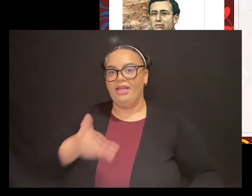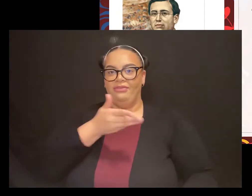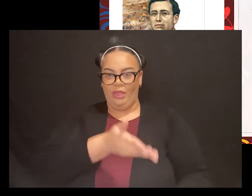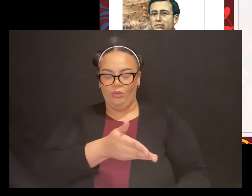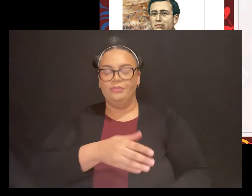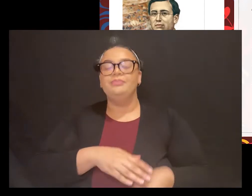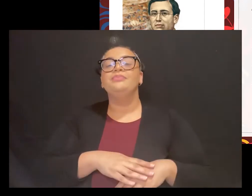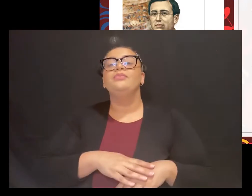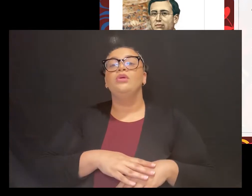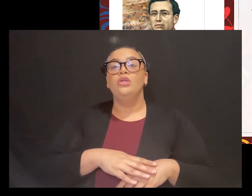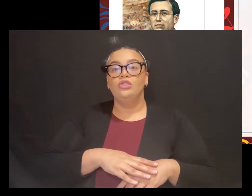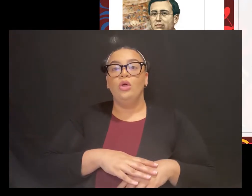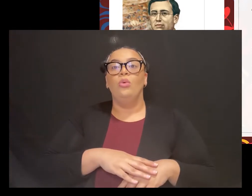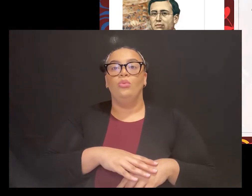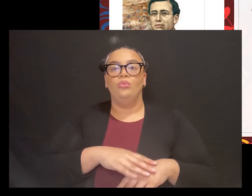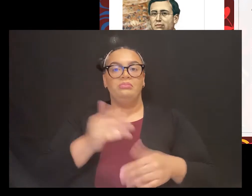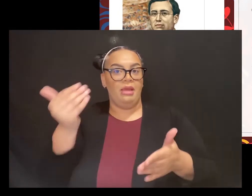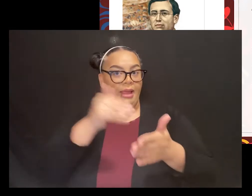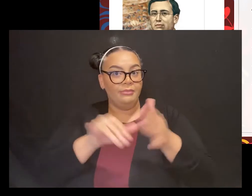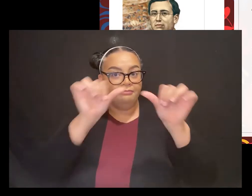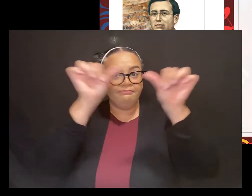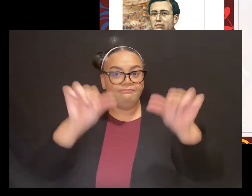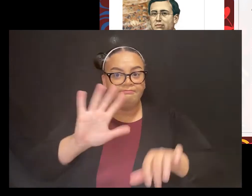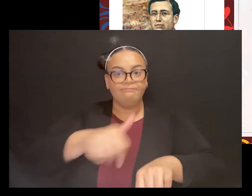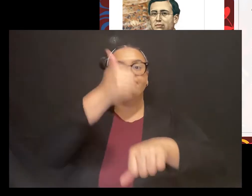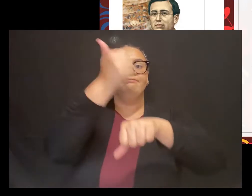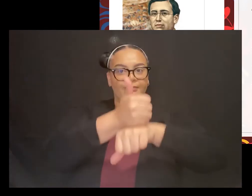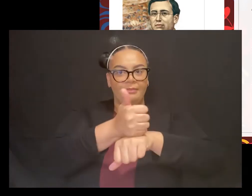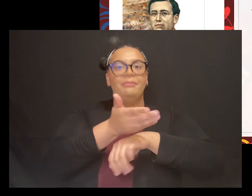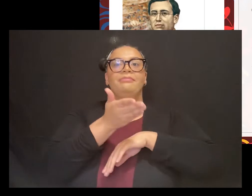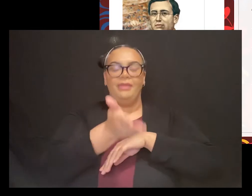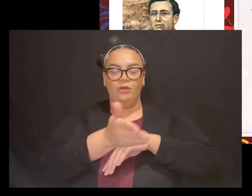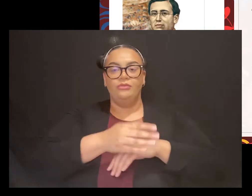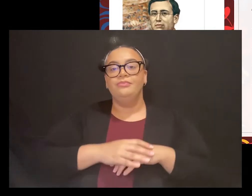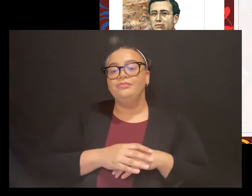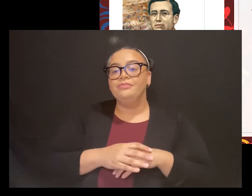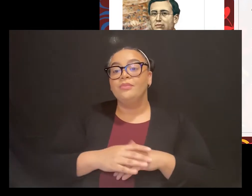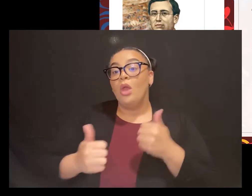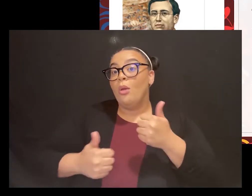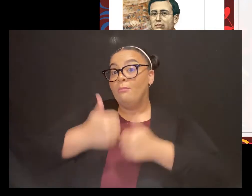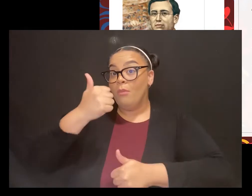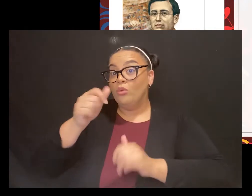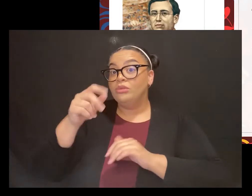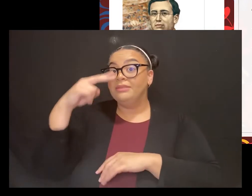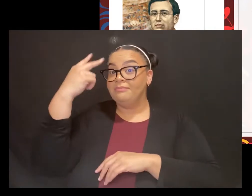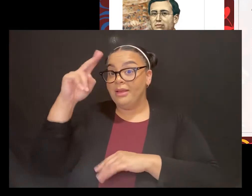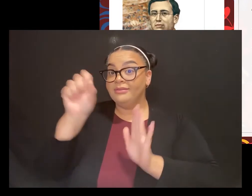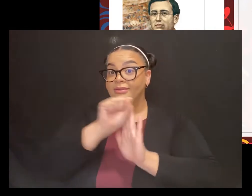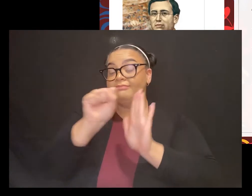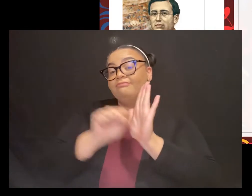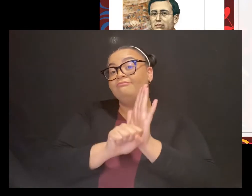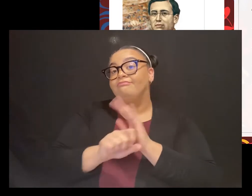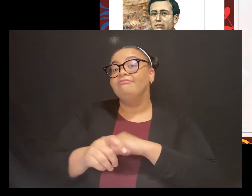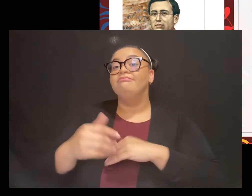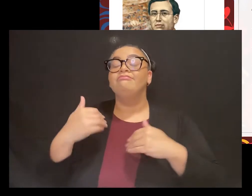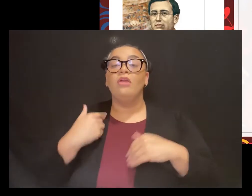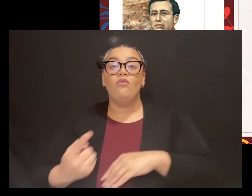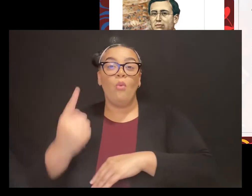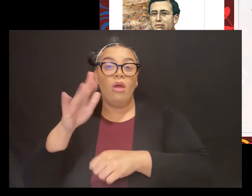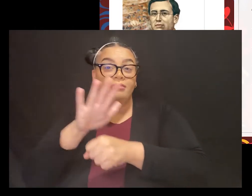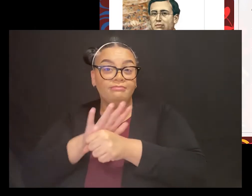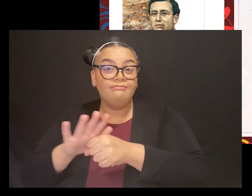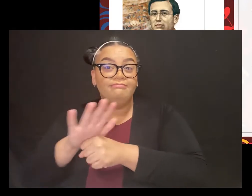Now, most Mexican states have at least one rural locality named after Zaragoza. And